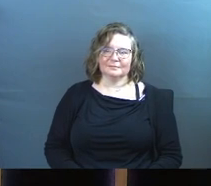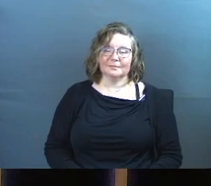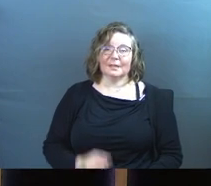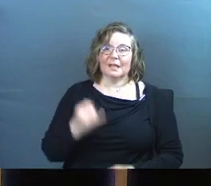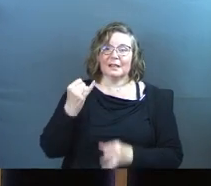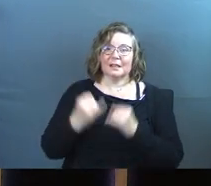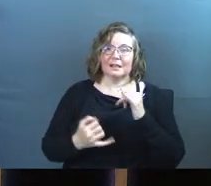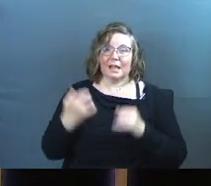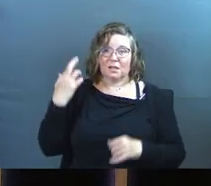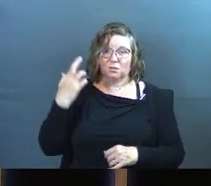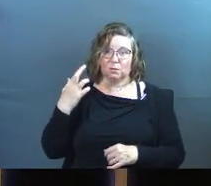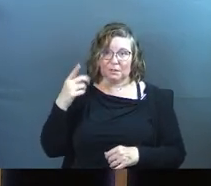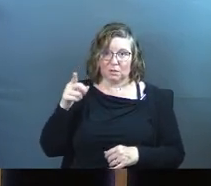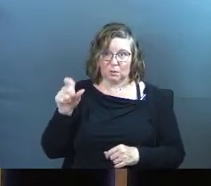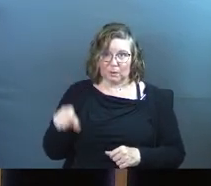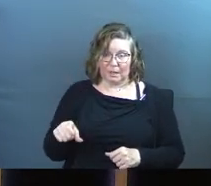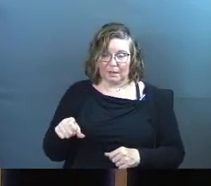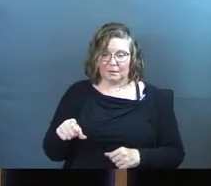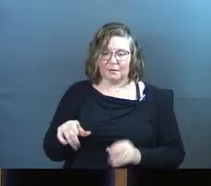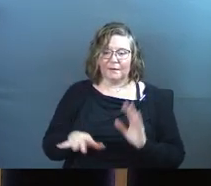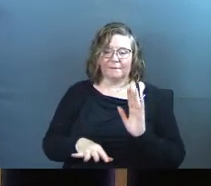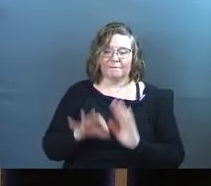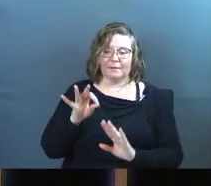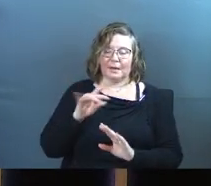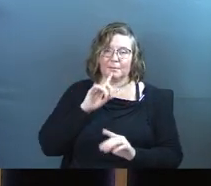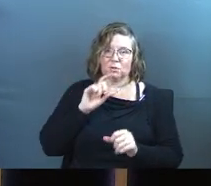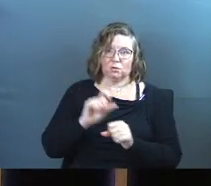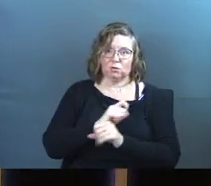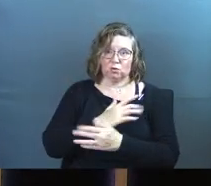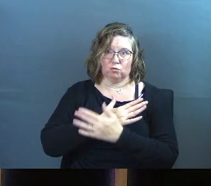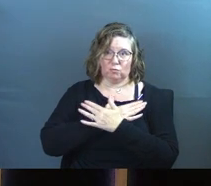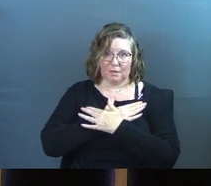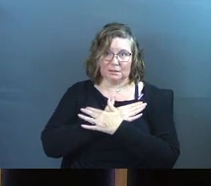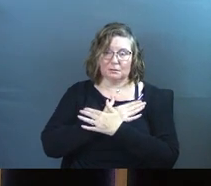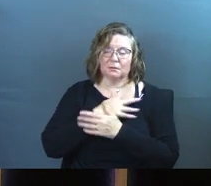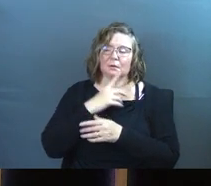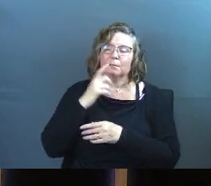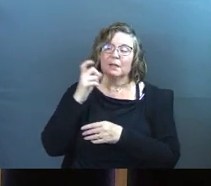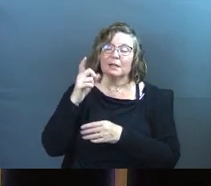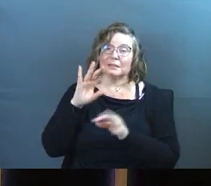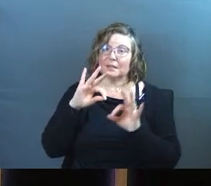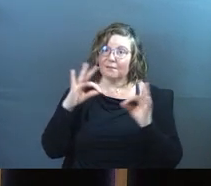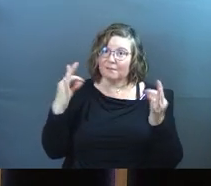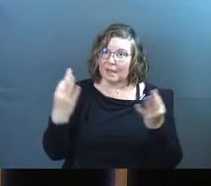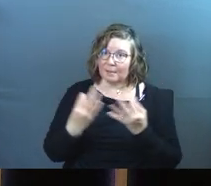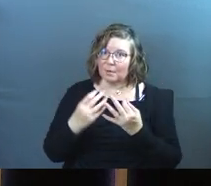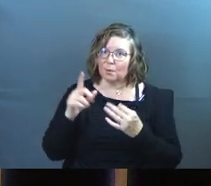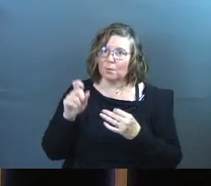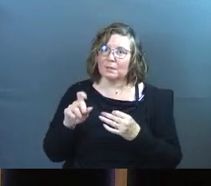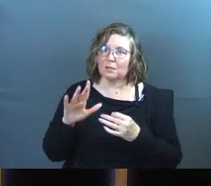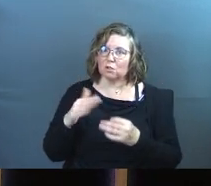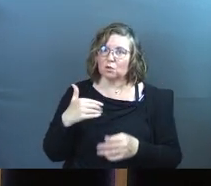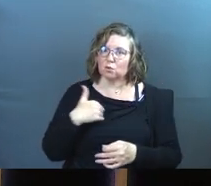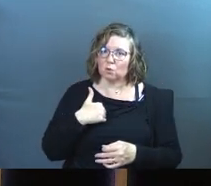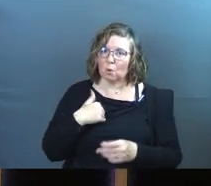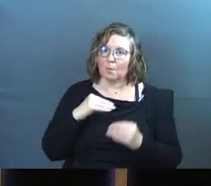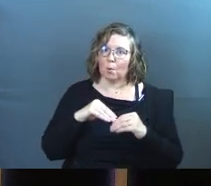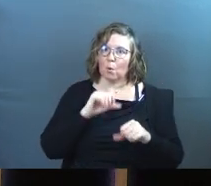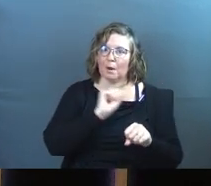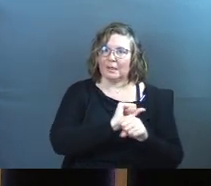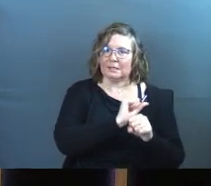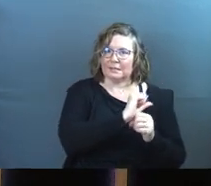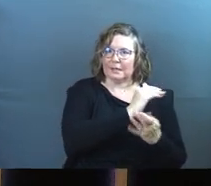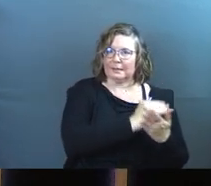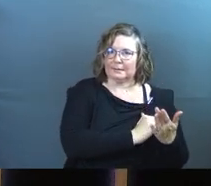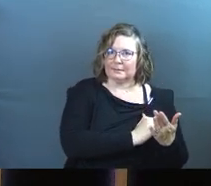Last reason you can find Him is your true rest. Because as families, we need your soul more than your task